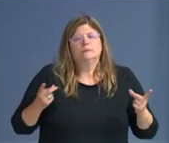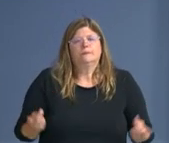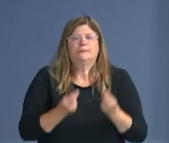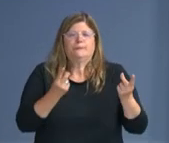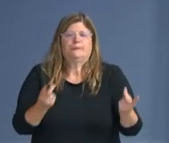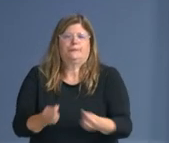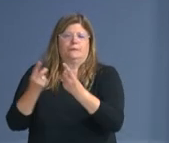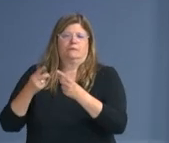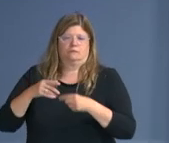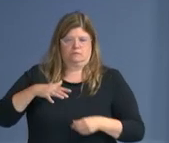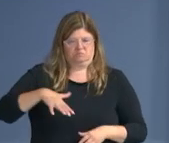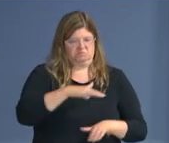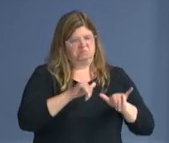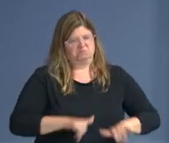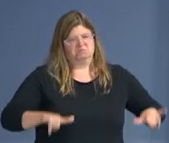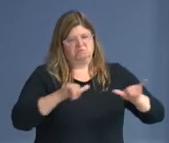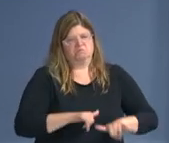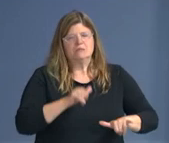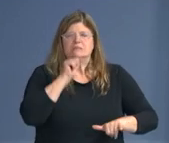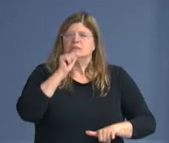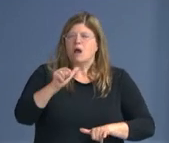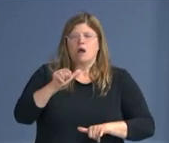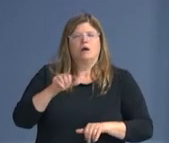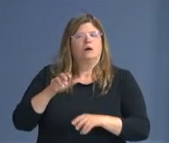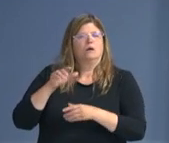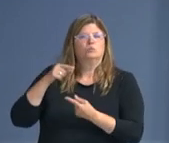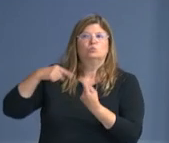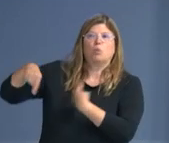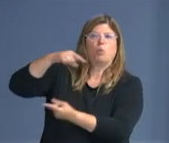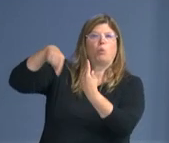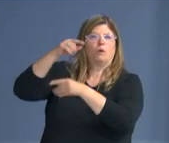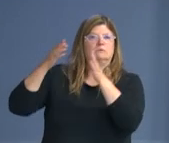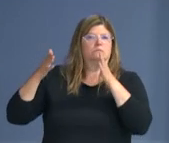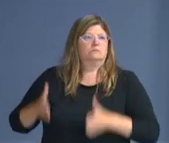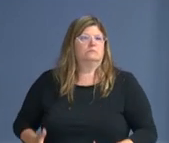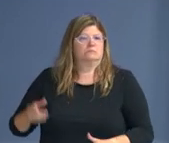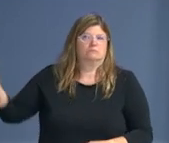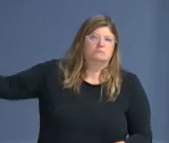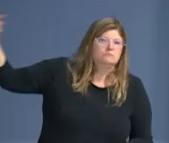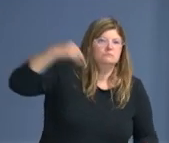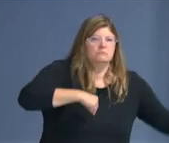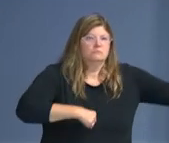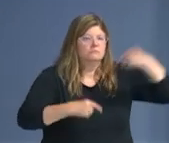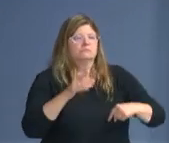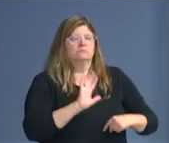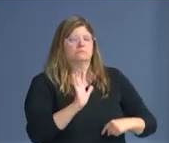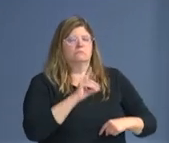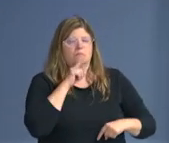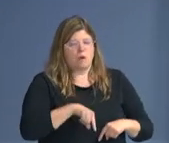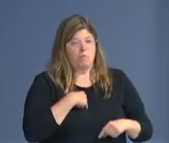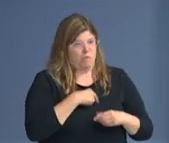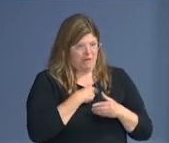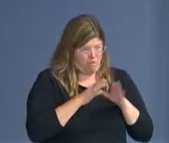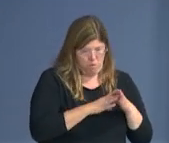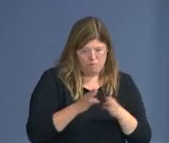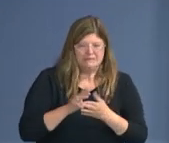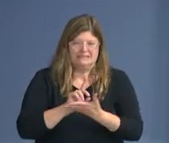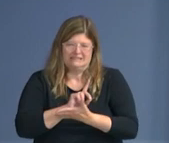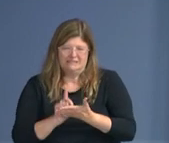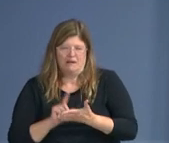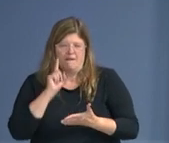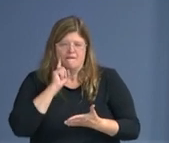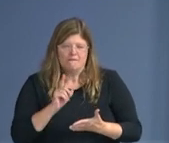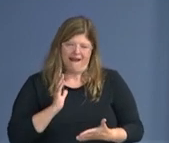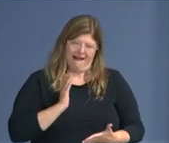that are for us to be able to go about our daily activities. This is an approach that we were very strategic